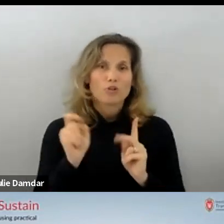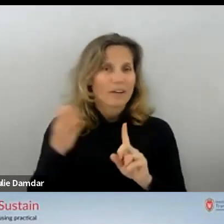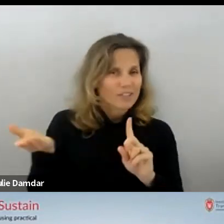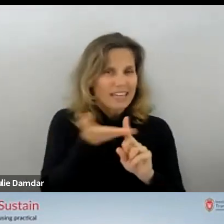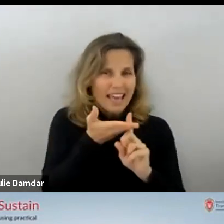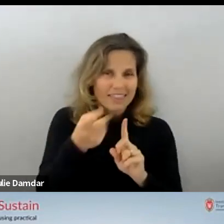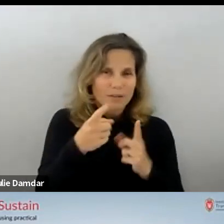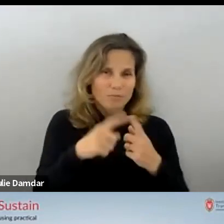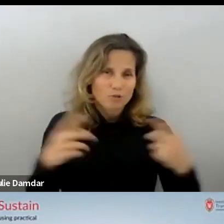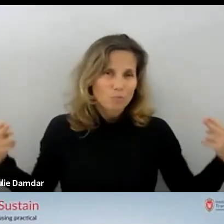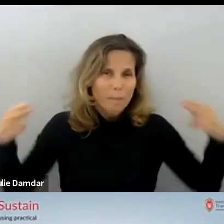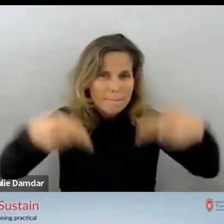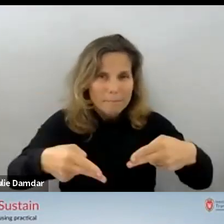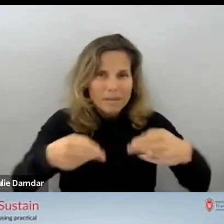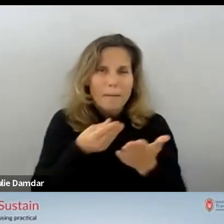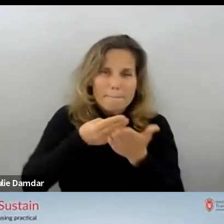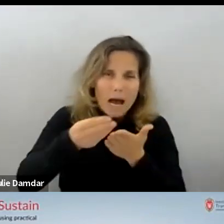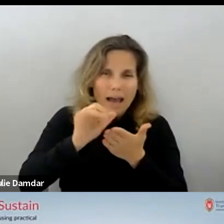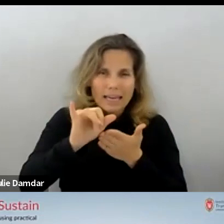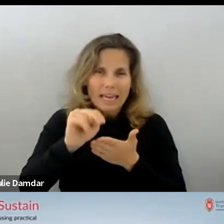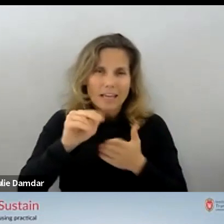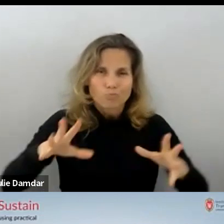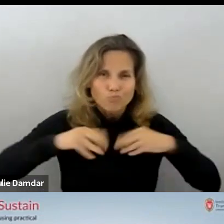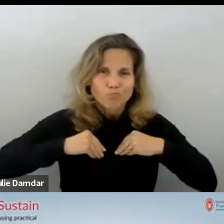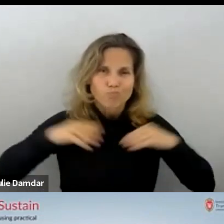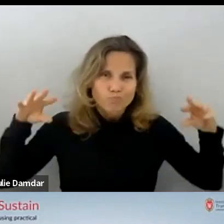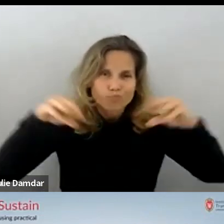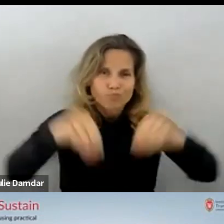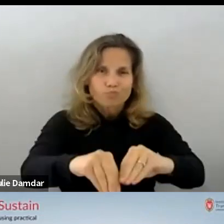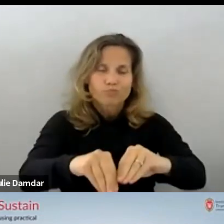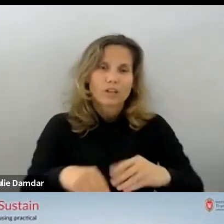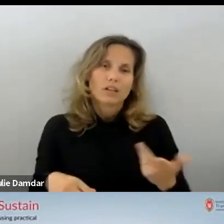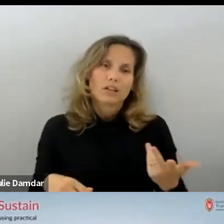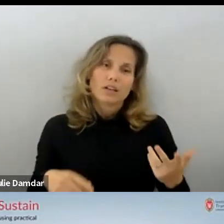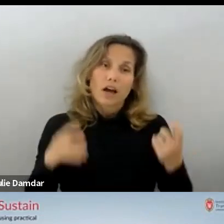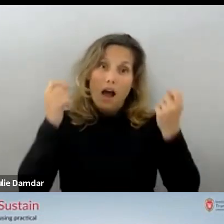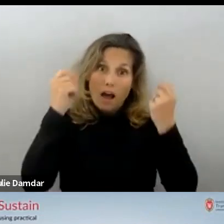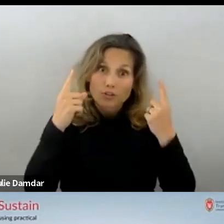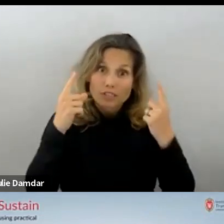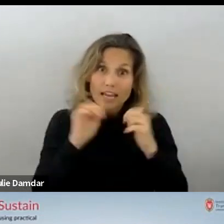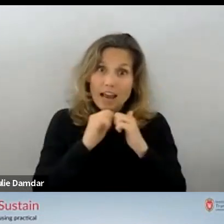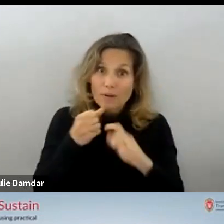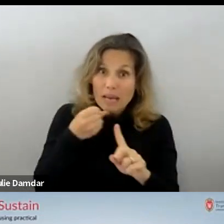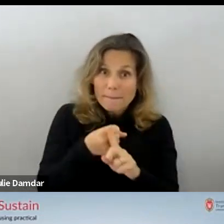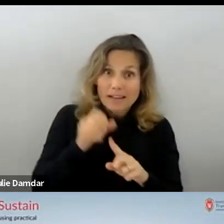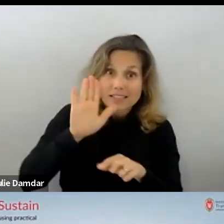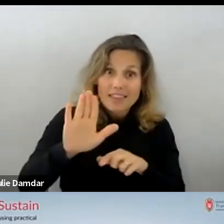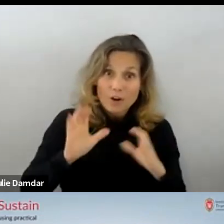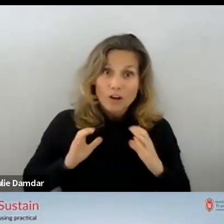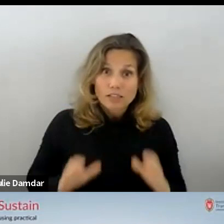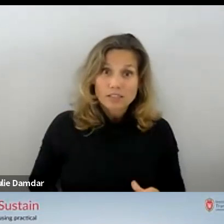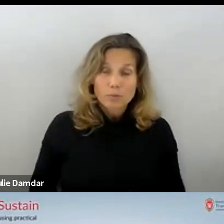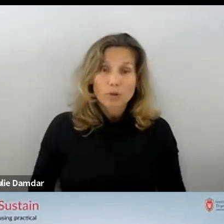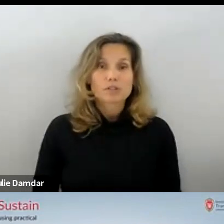the buy-in, understand the importance of addressing this issue from the perspective of their customers, and